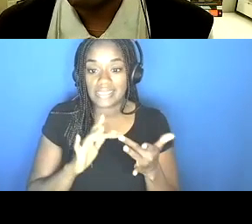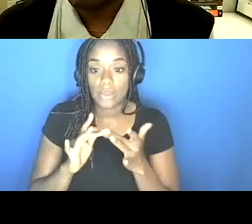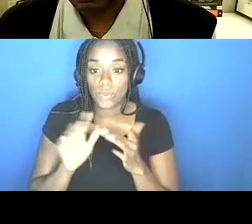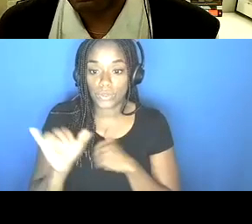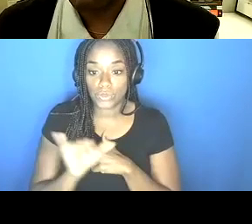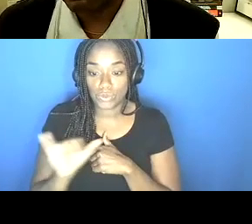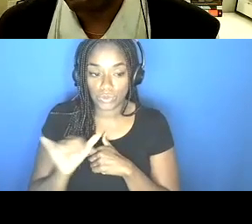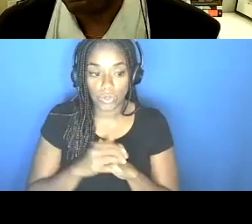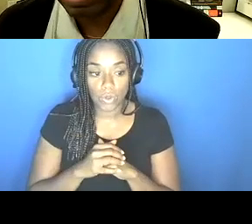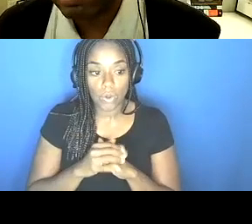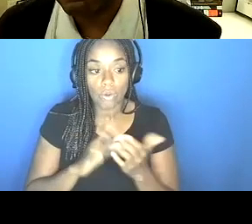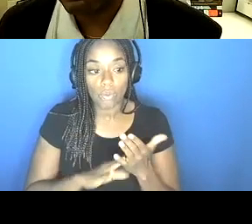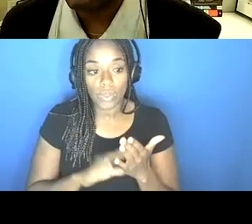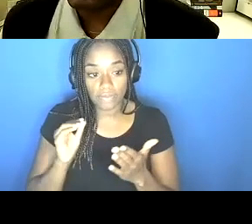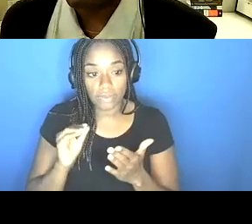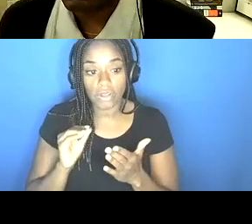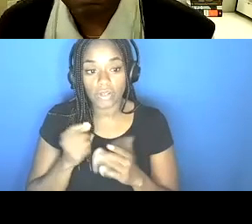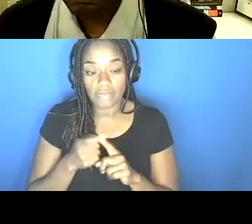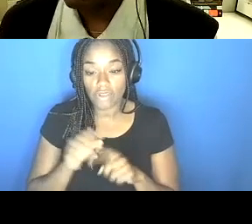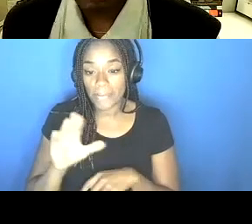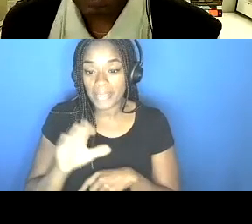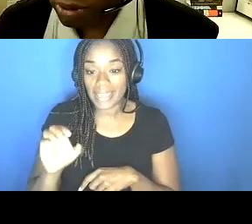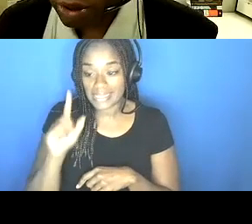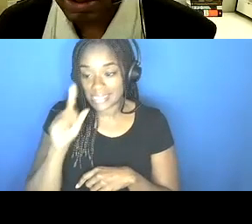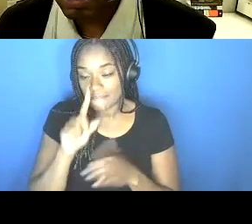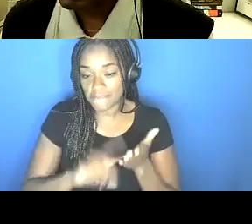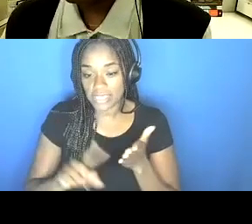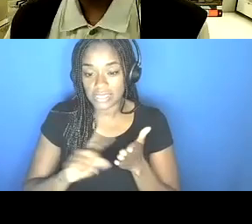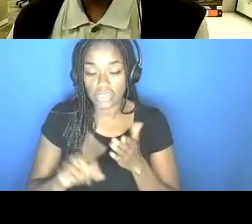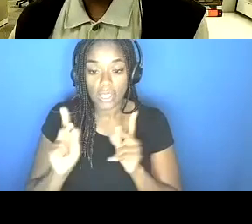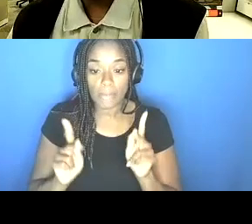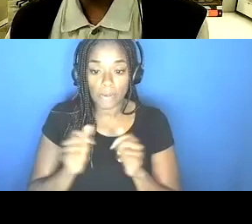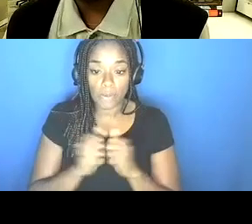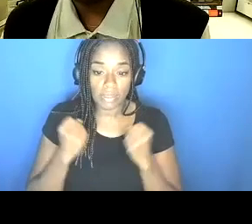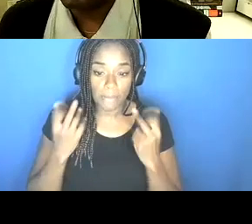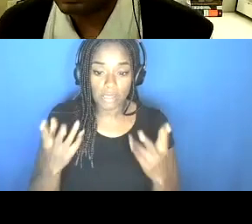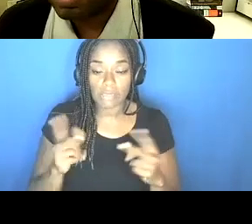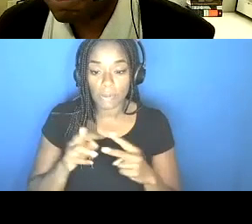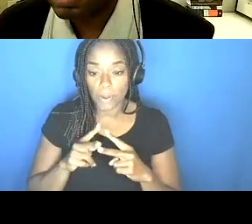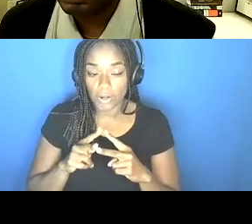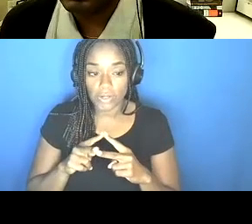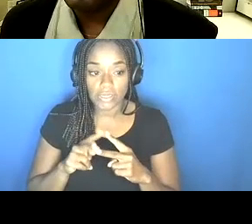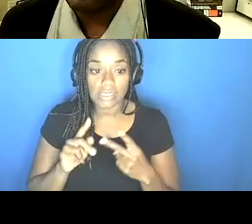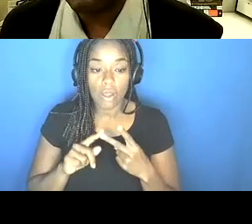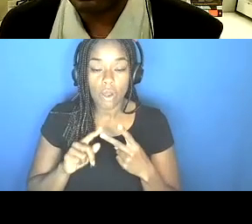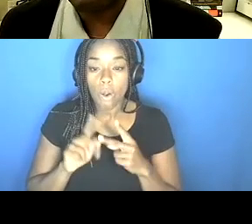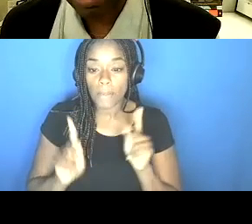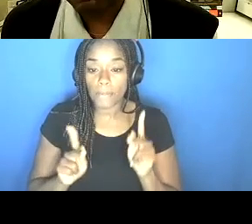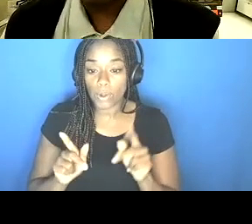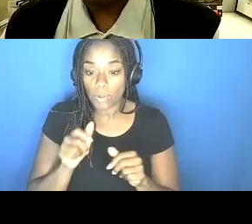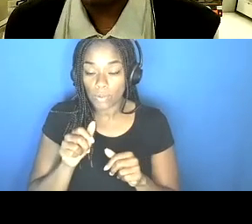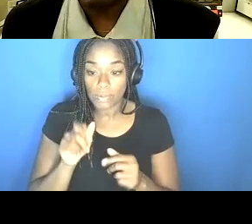found, uh, that, um, from case investigations, folks with multiple partners, uh, folks who meet folks, um, anonymously, um,